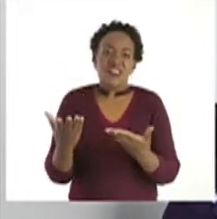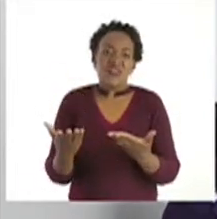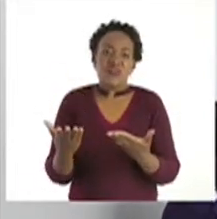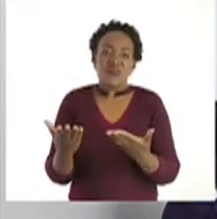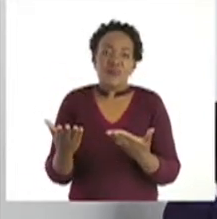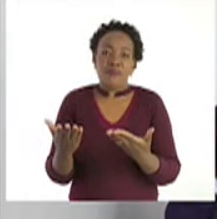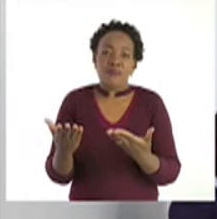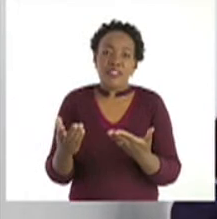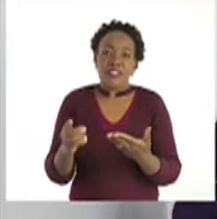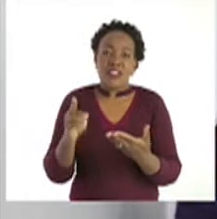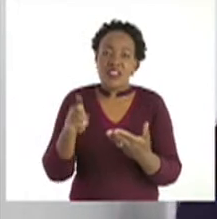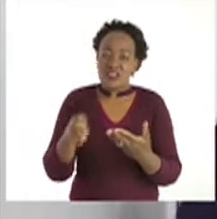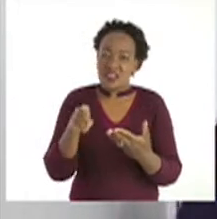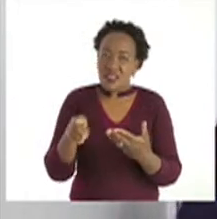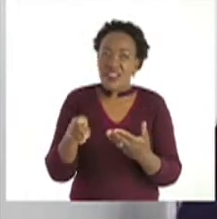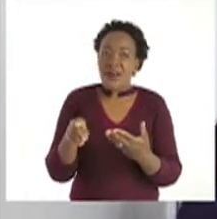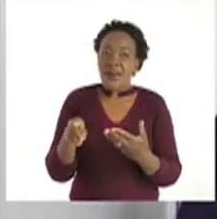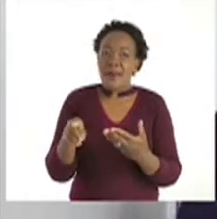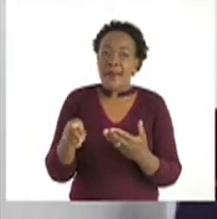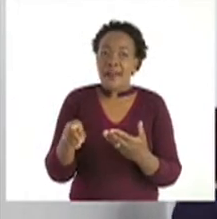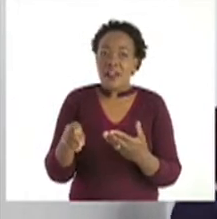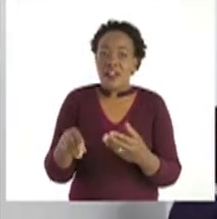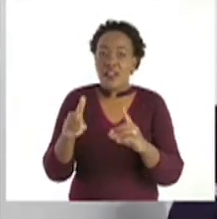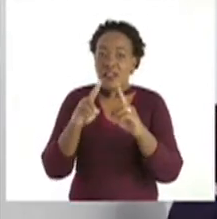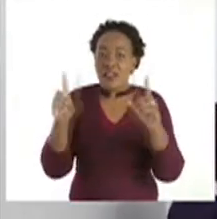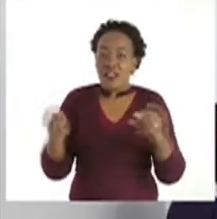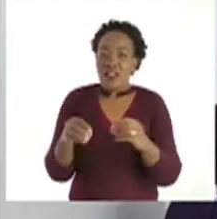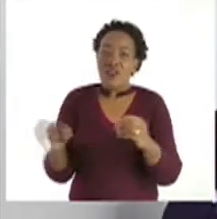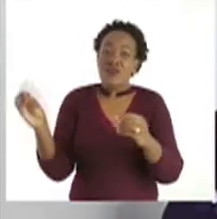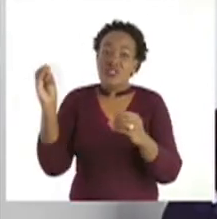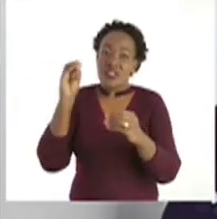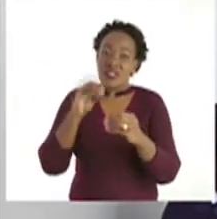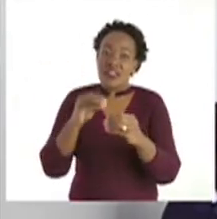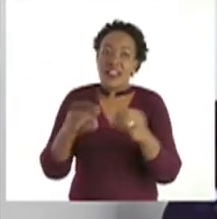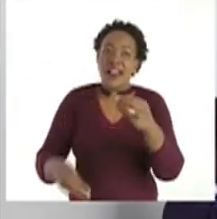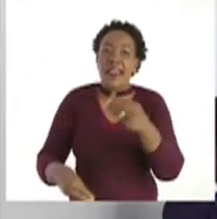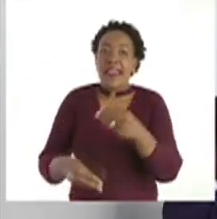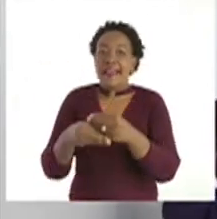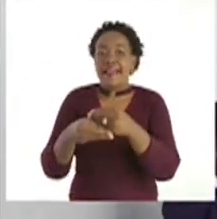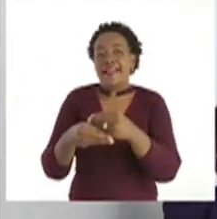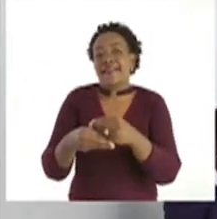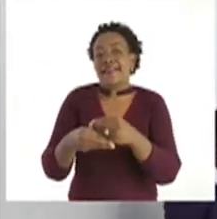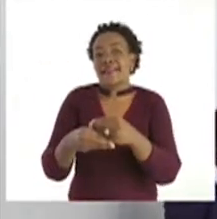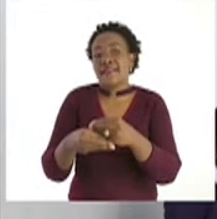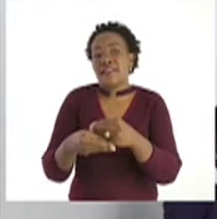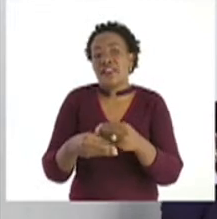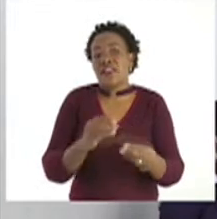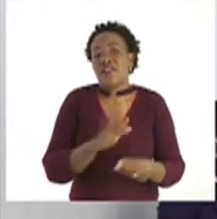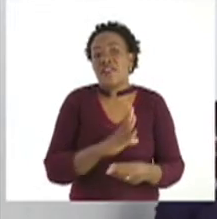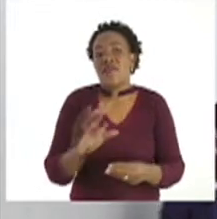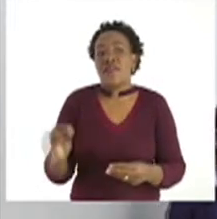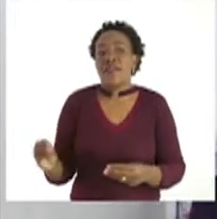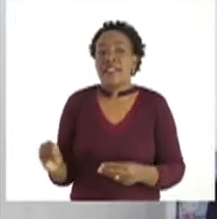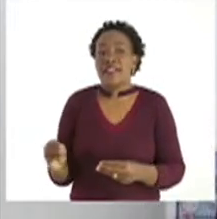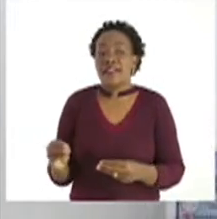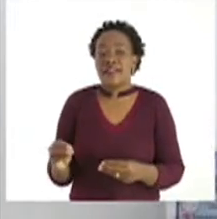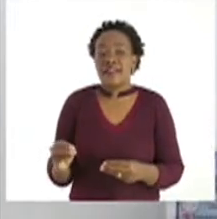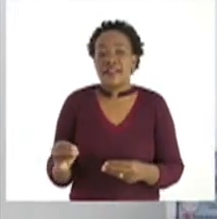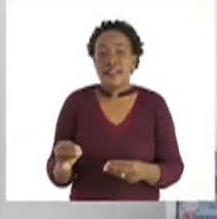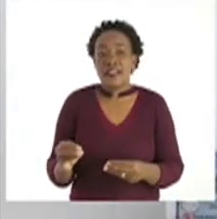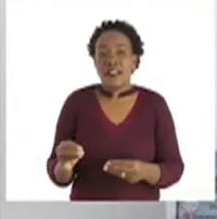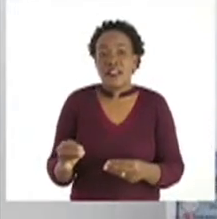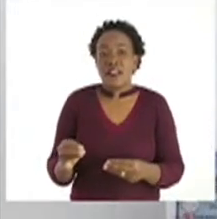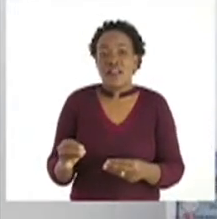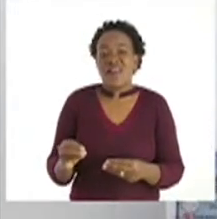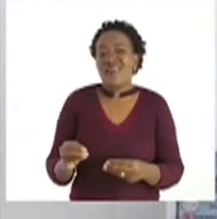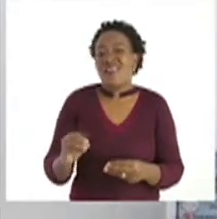means this box, you fill in 30, and then 40. You can do the